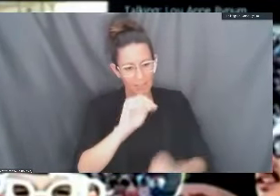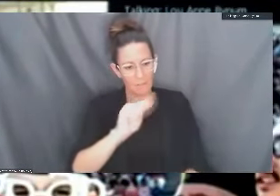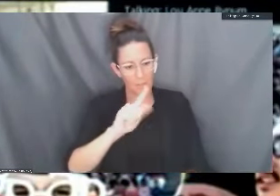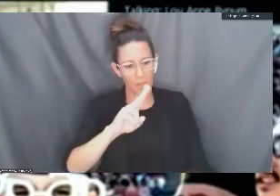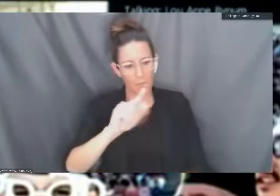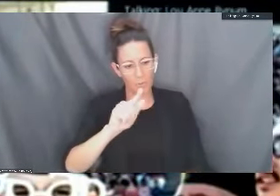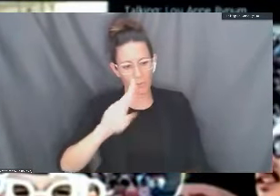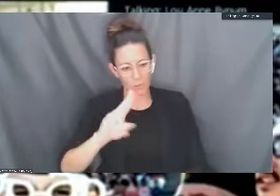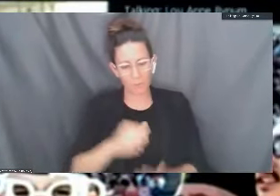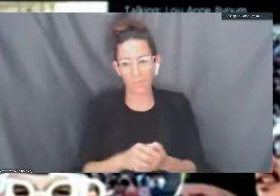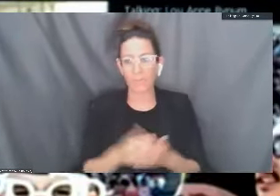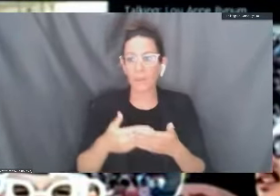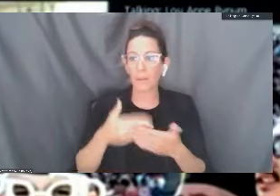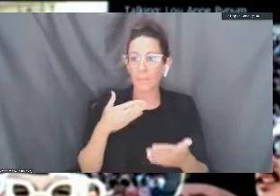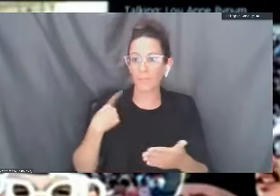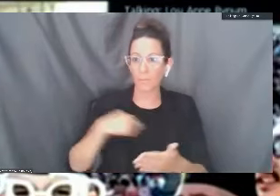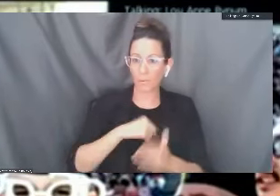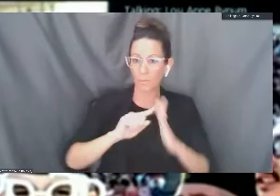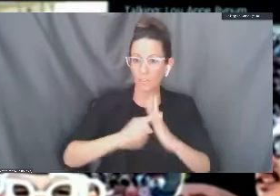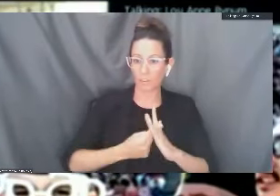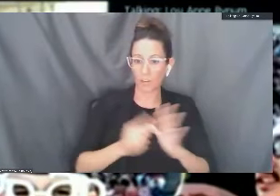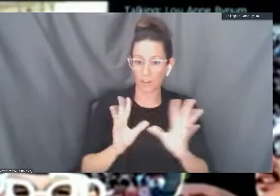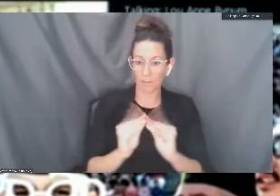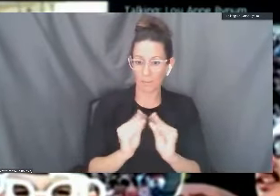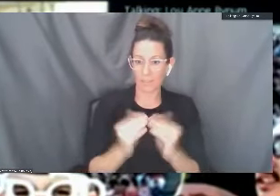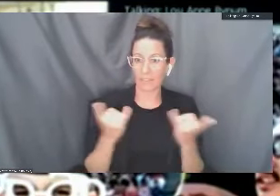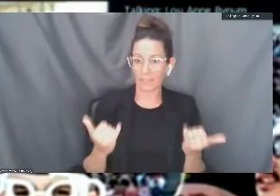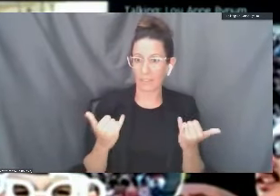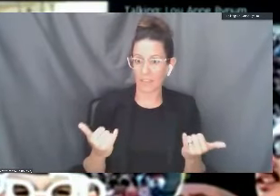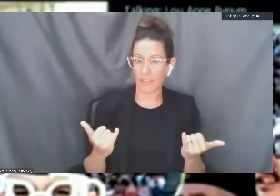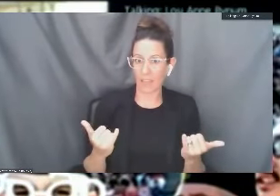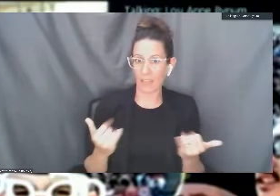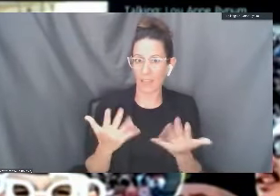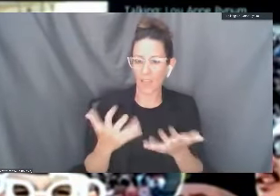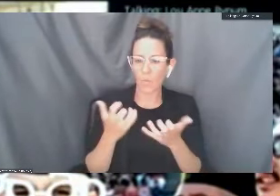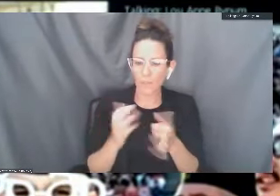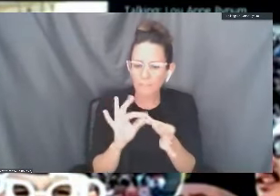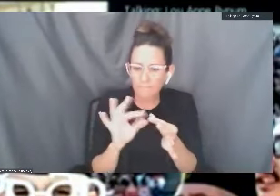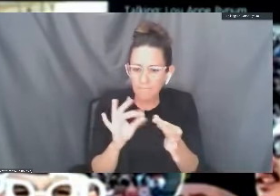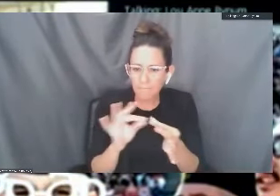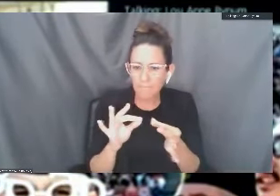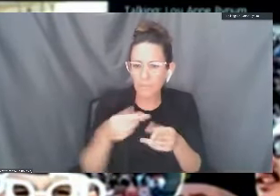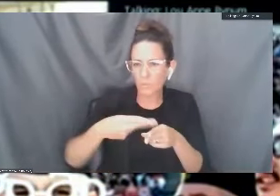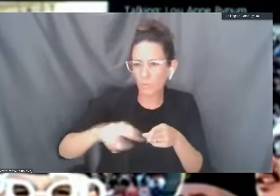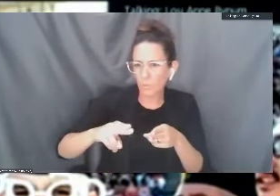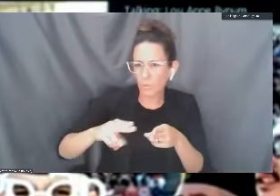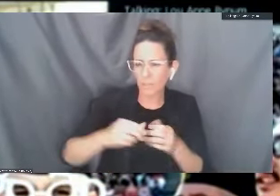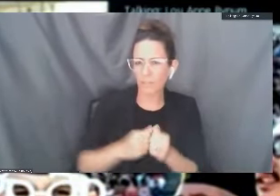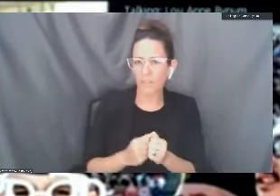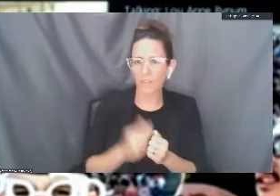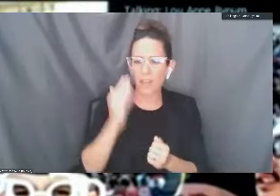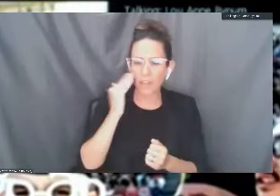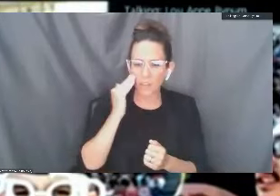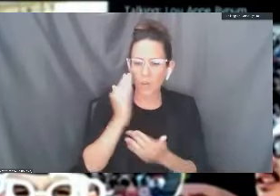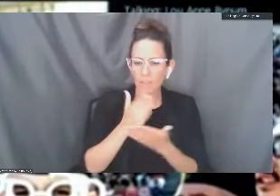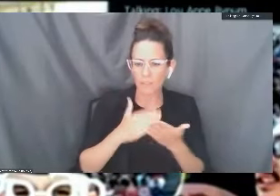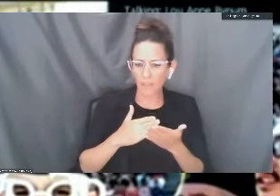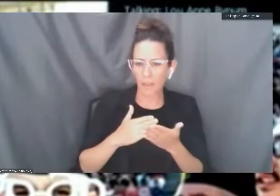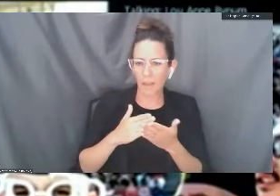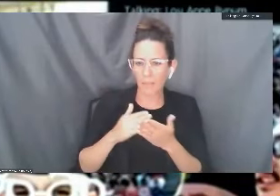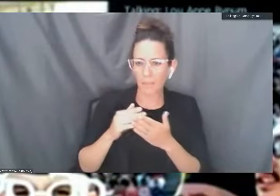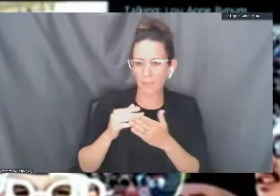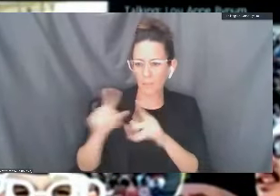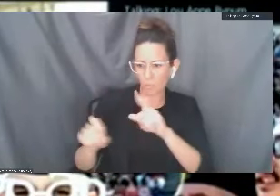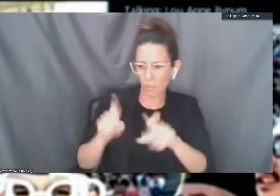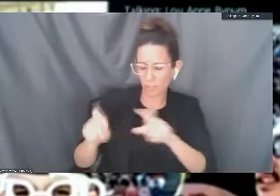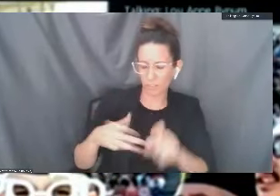Before we start the town hall today, I want to just make a couple of comments about, I know, questions that are in all of